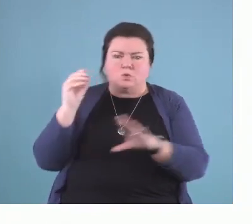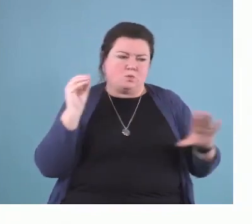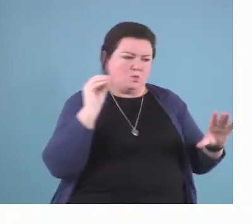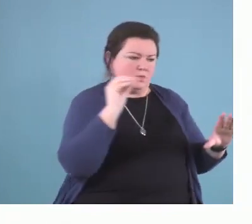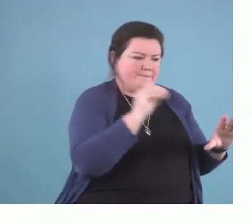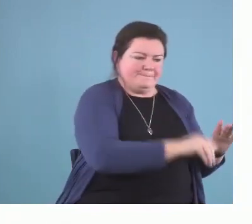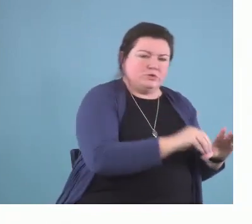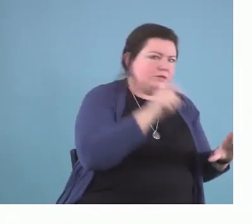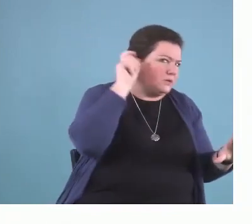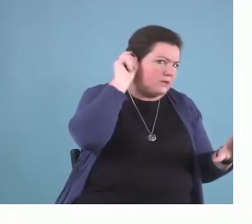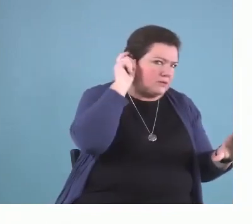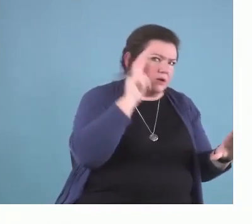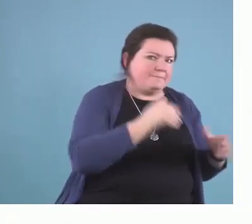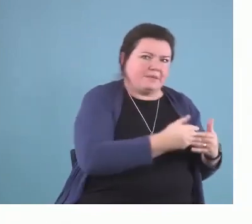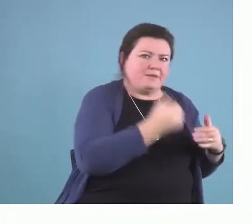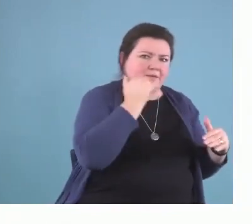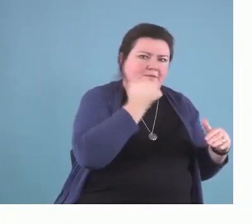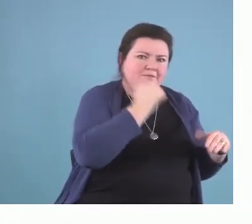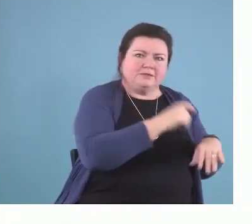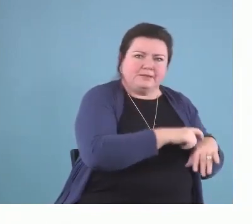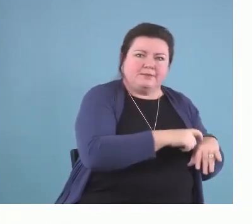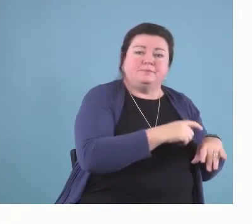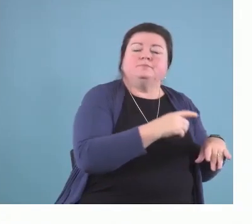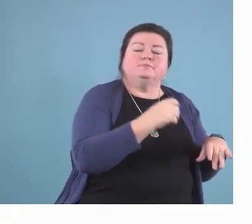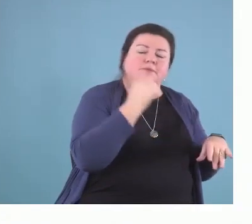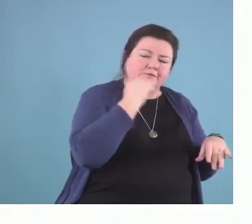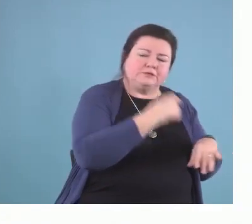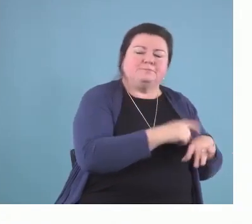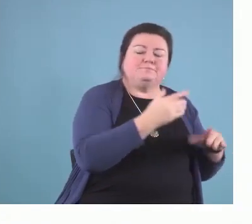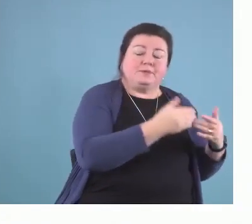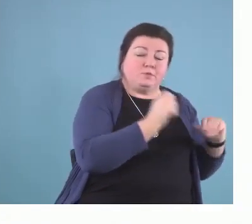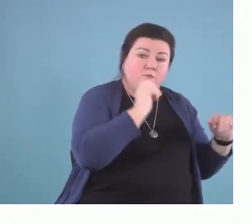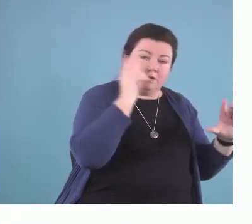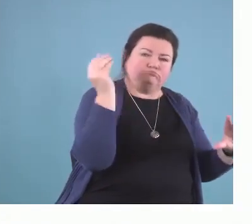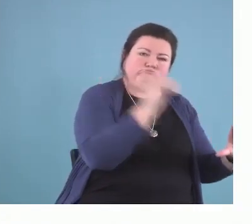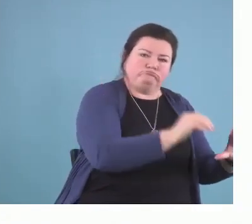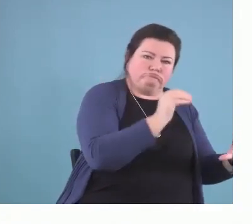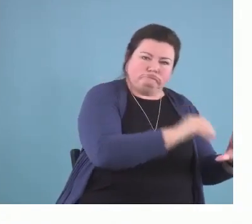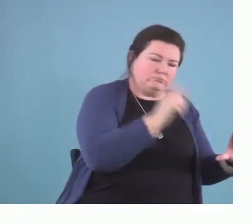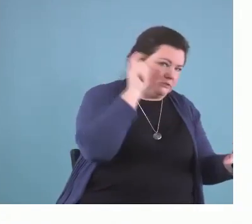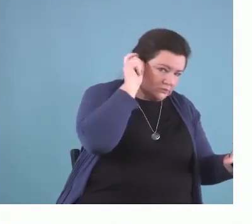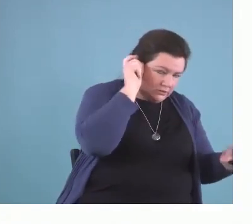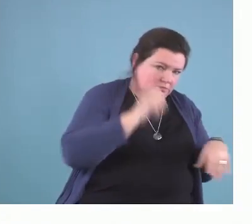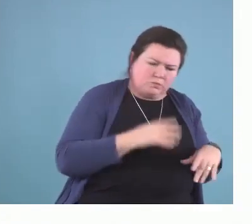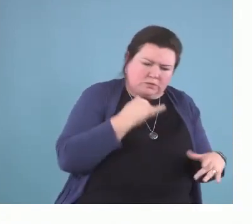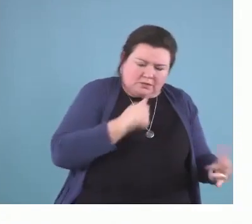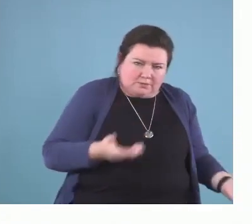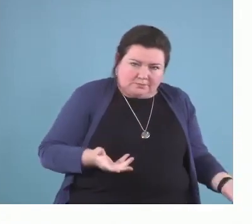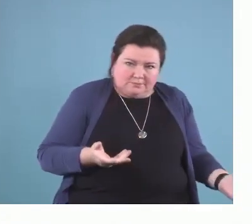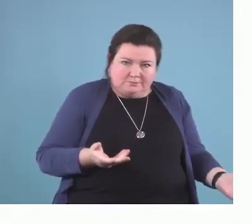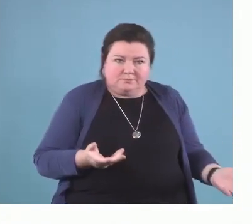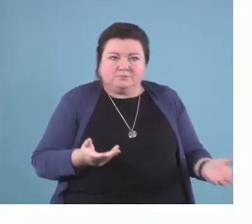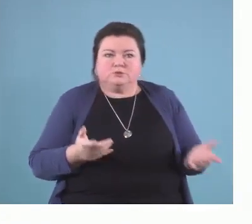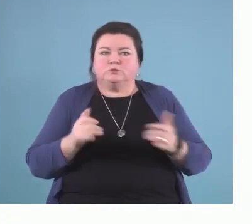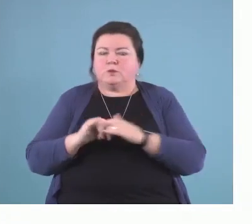hours. And he developed an intervention that we're going to use to target behavior